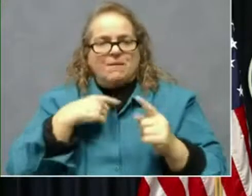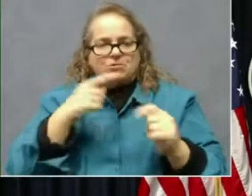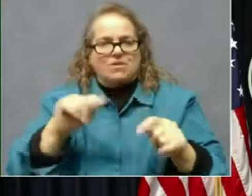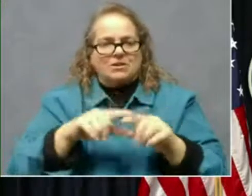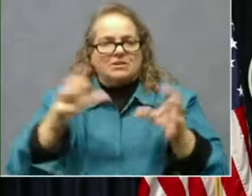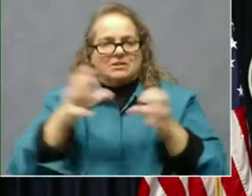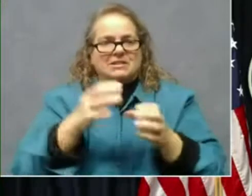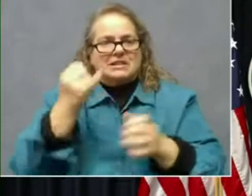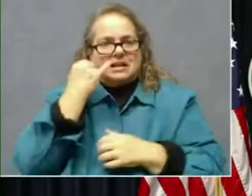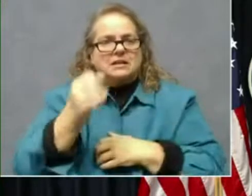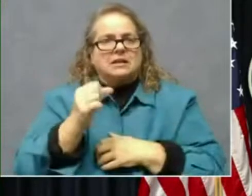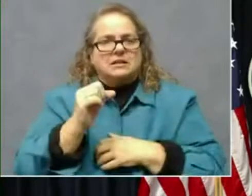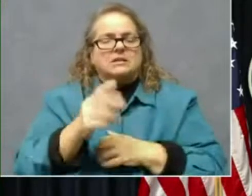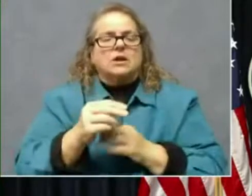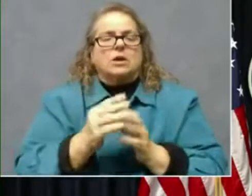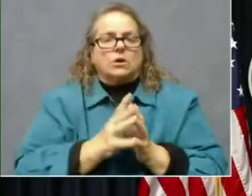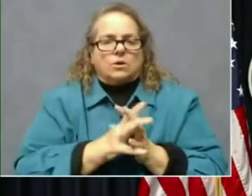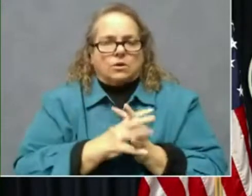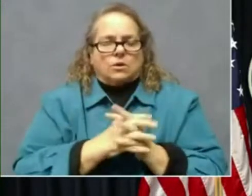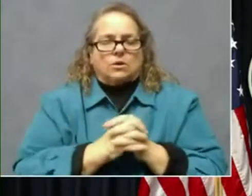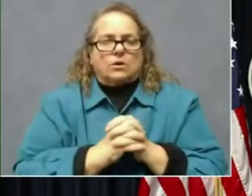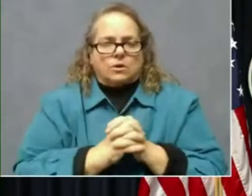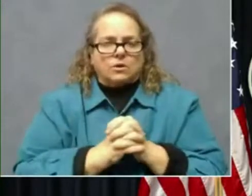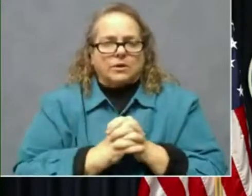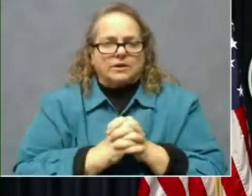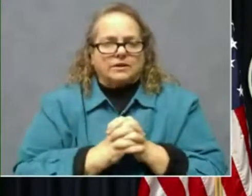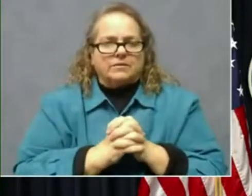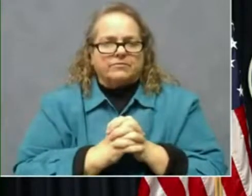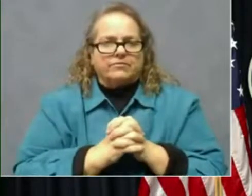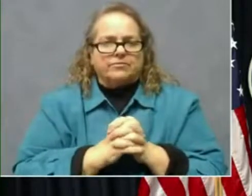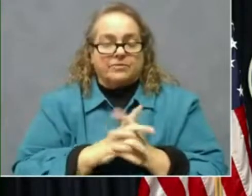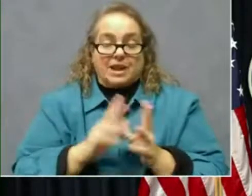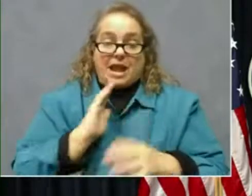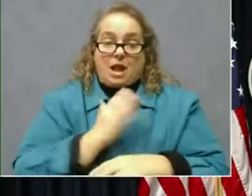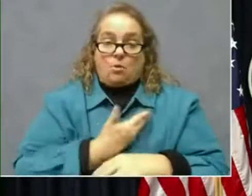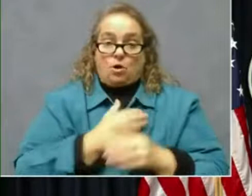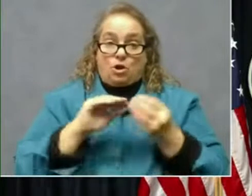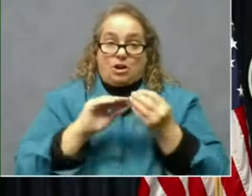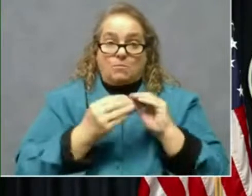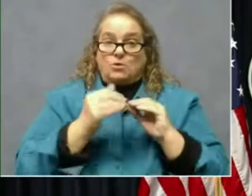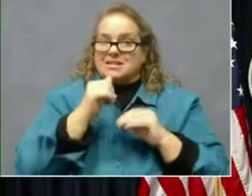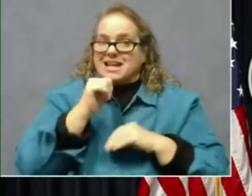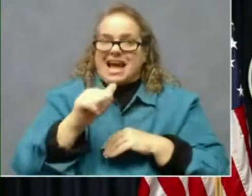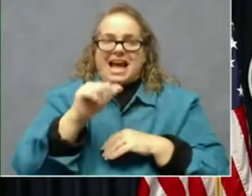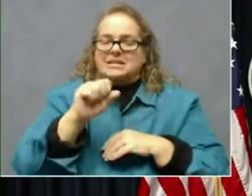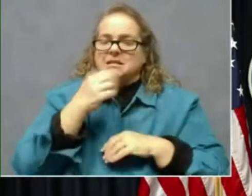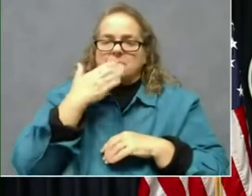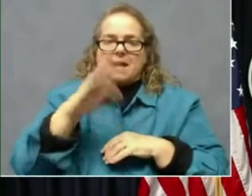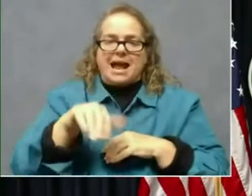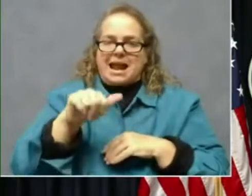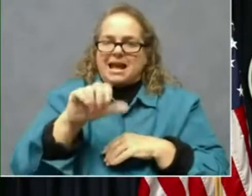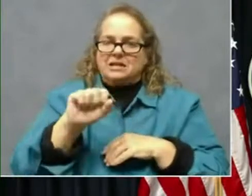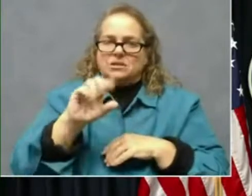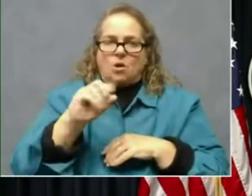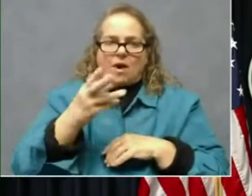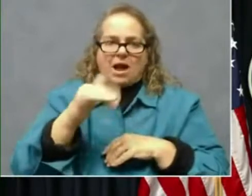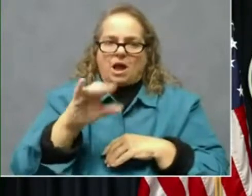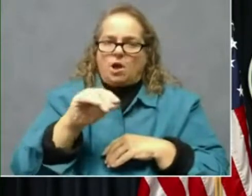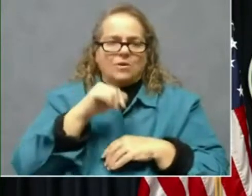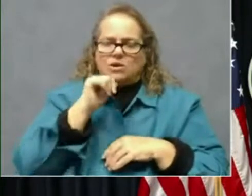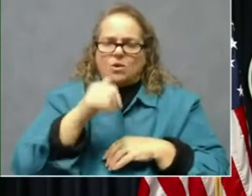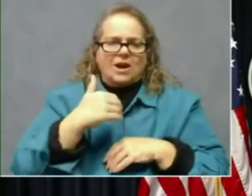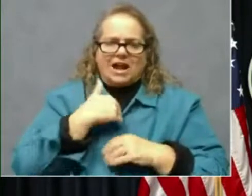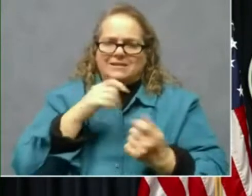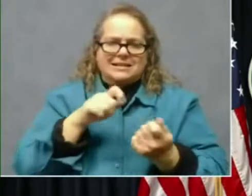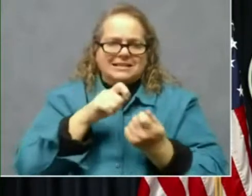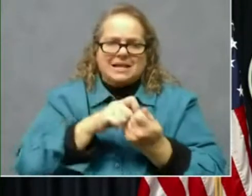So our number isn't as bad as Ohio. We don't have an exact percentage, but we're working on